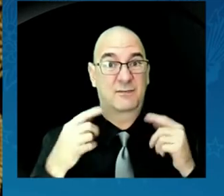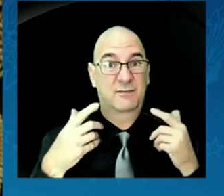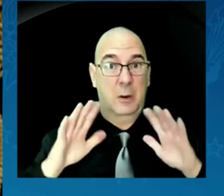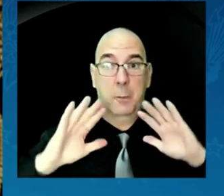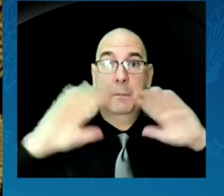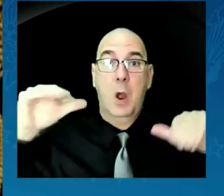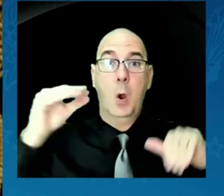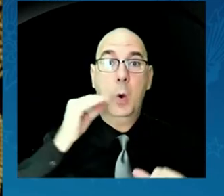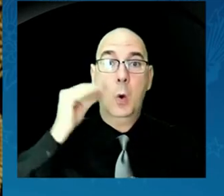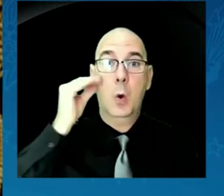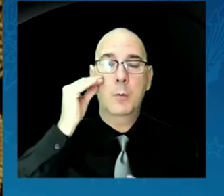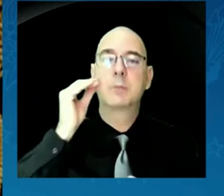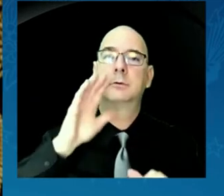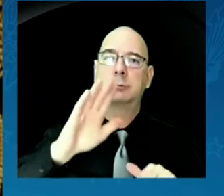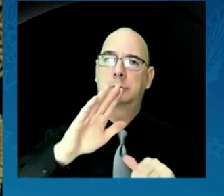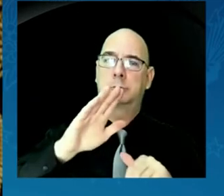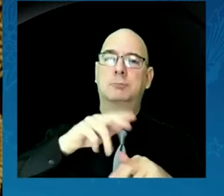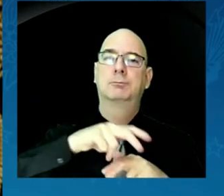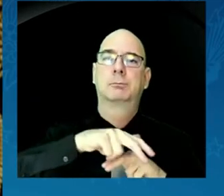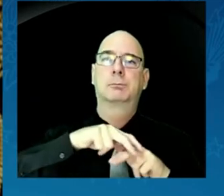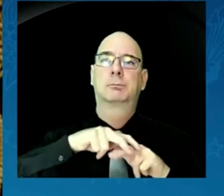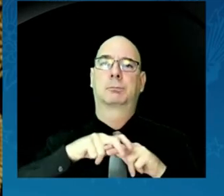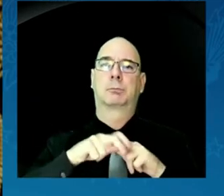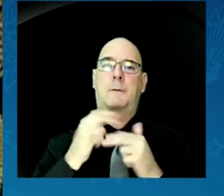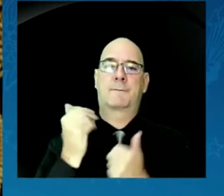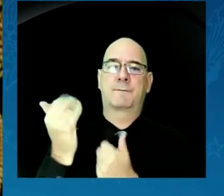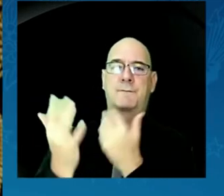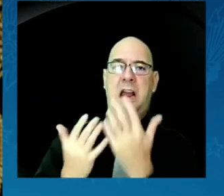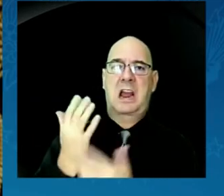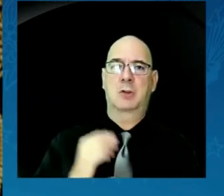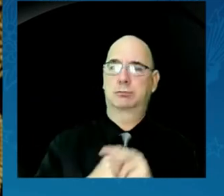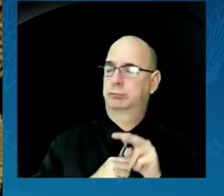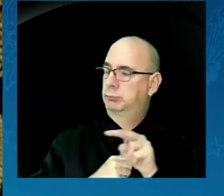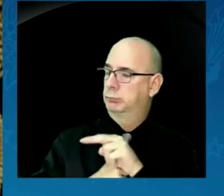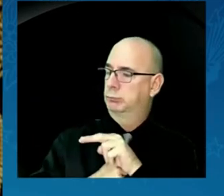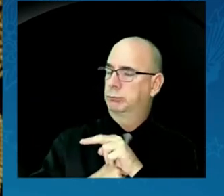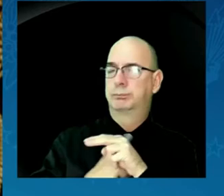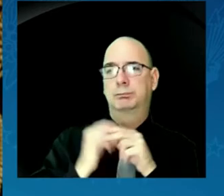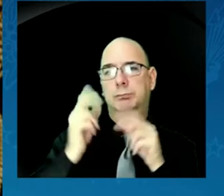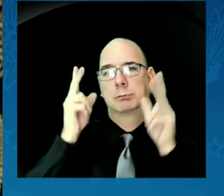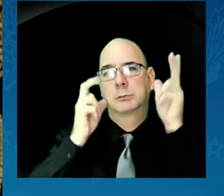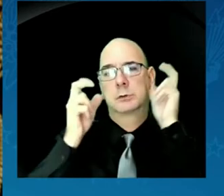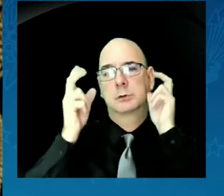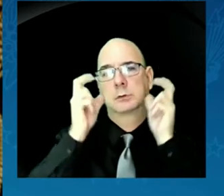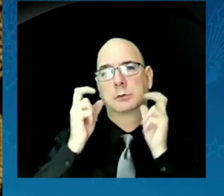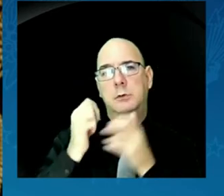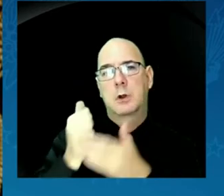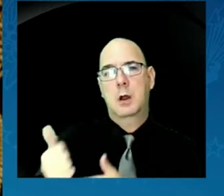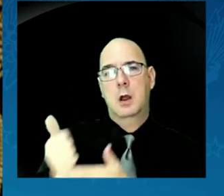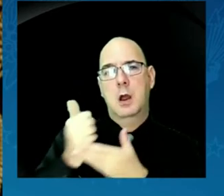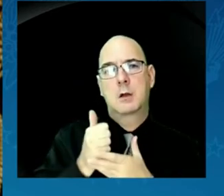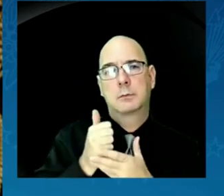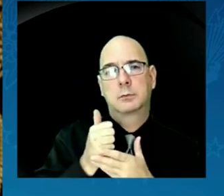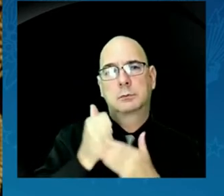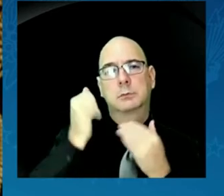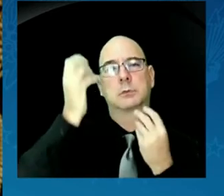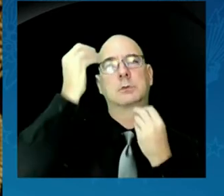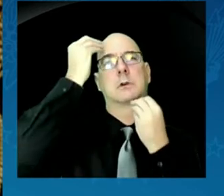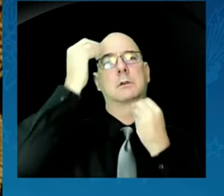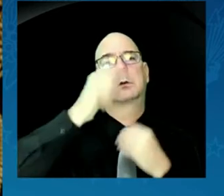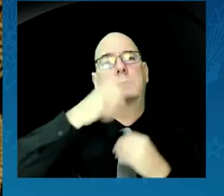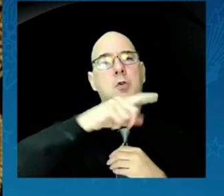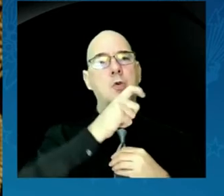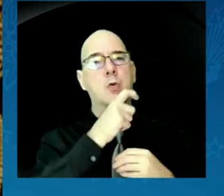fire, listen, ask for help from those who bring inspiration and wisdom. We will find the right way to